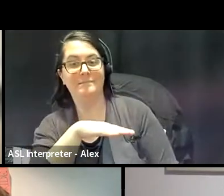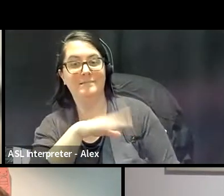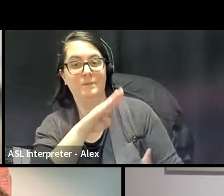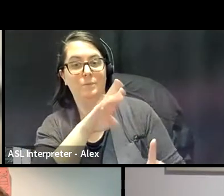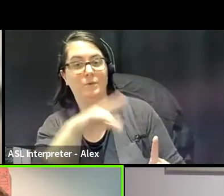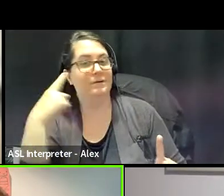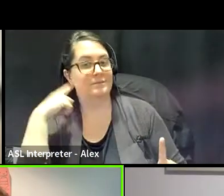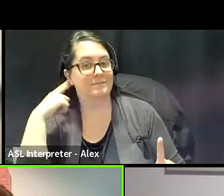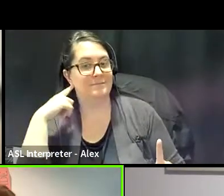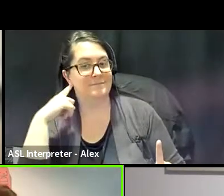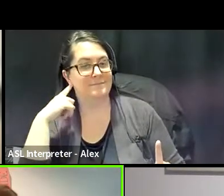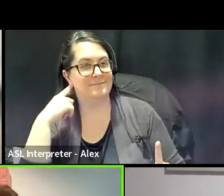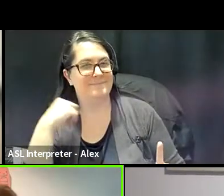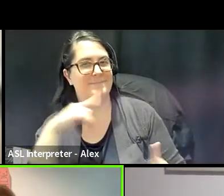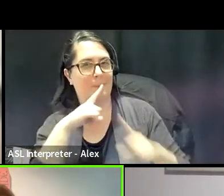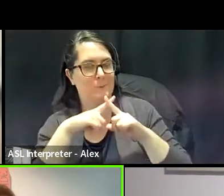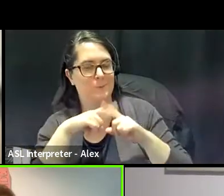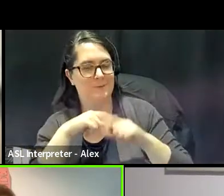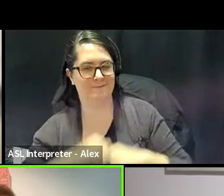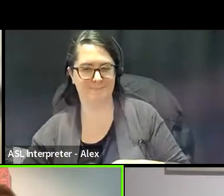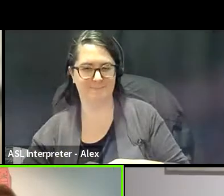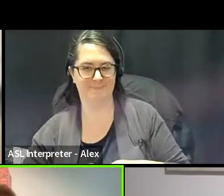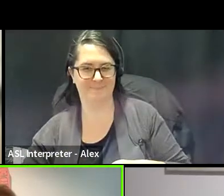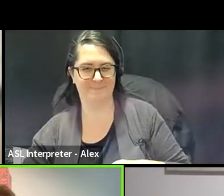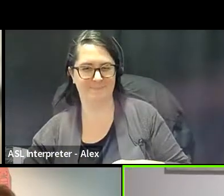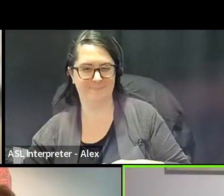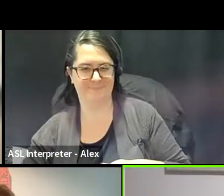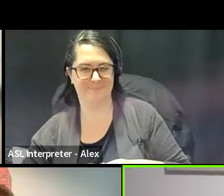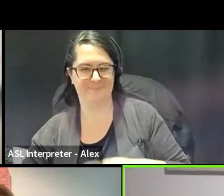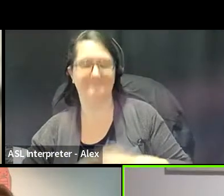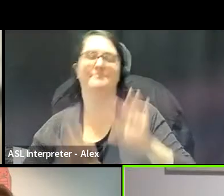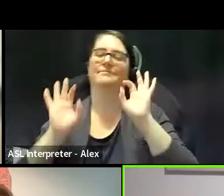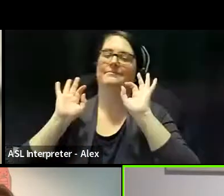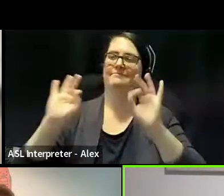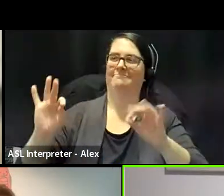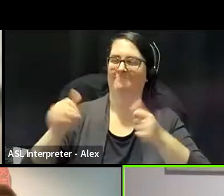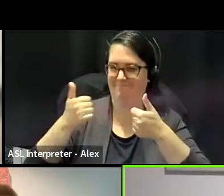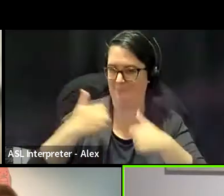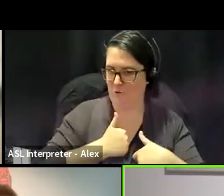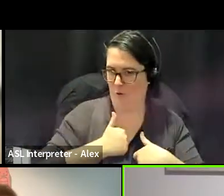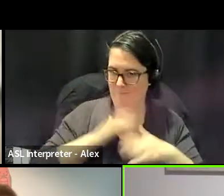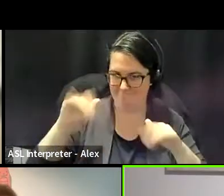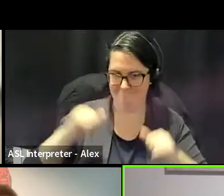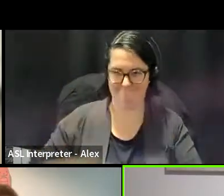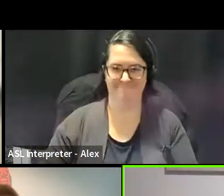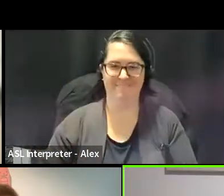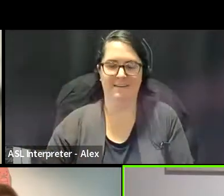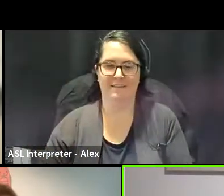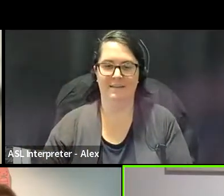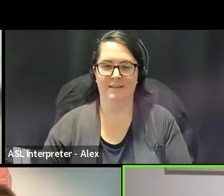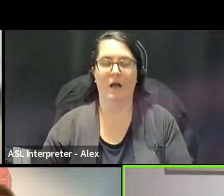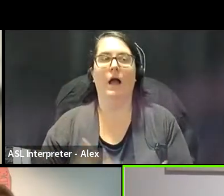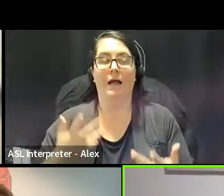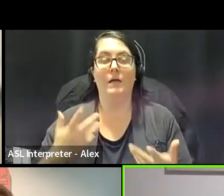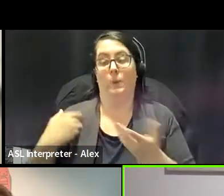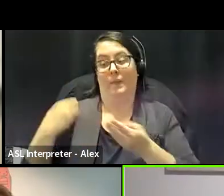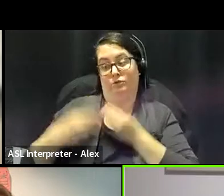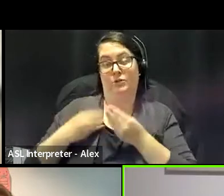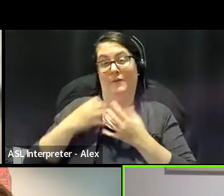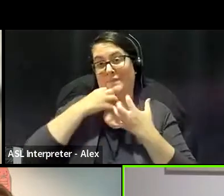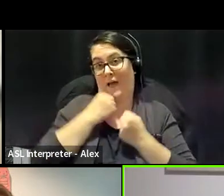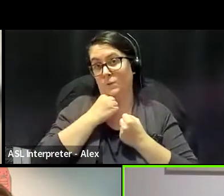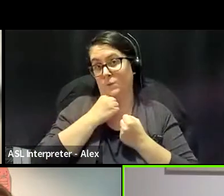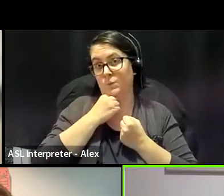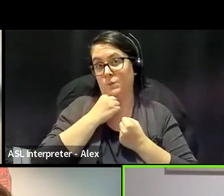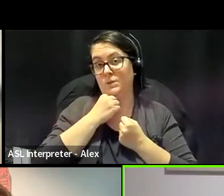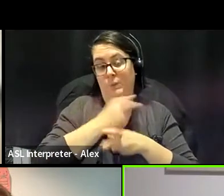I can't, I can't hear you, sorry, your mic, there we go, okay, the traditional values that we hold